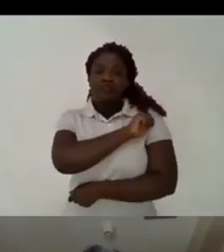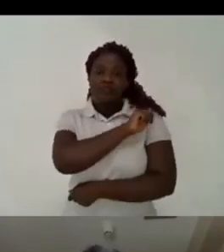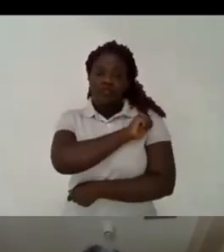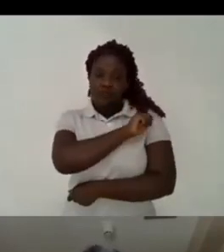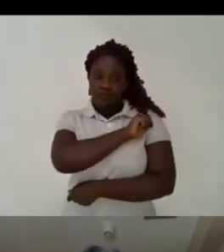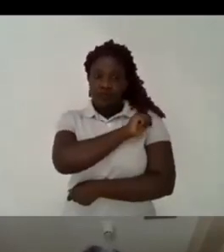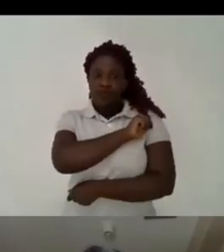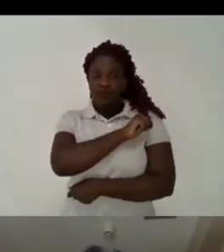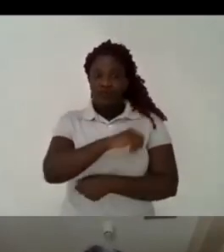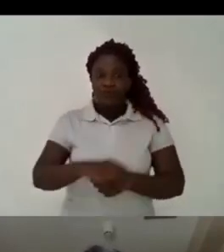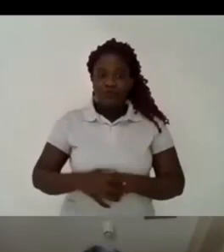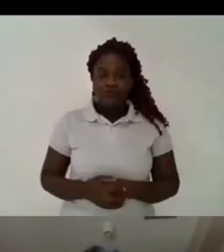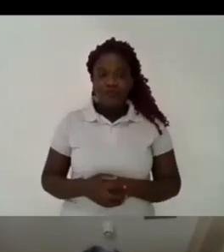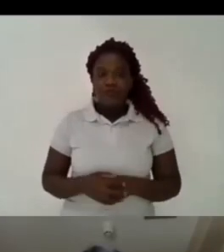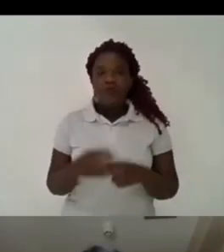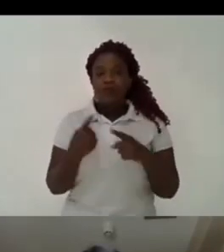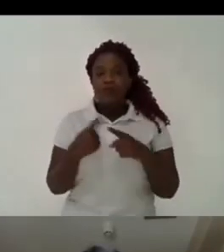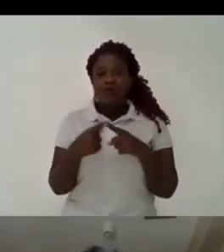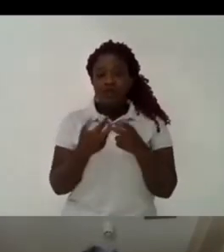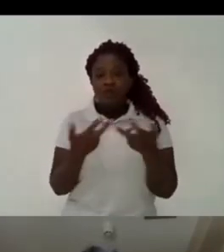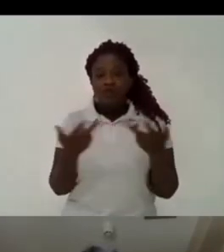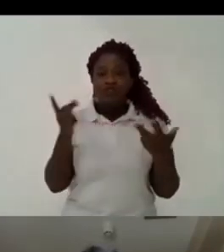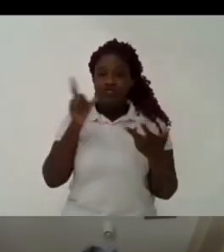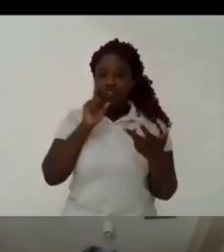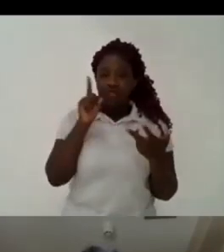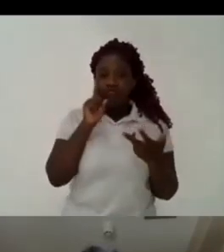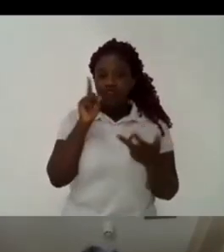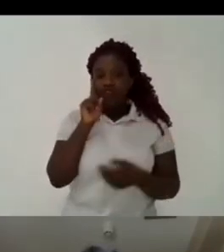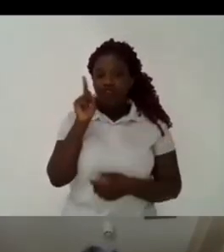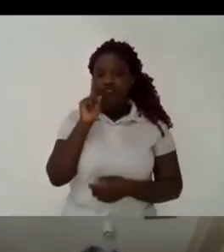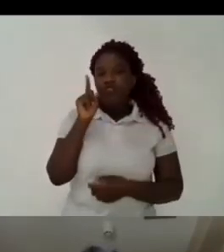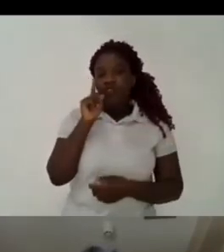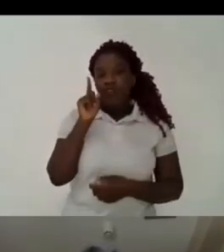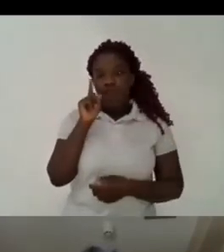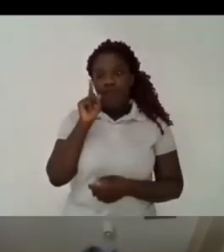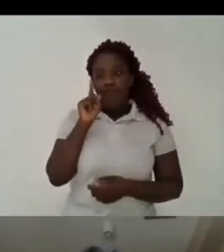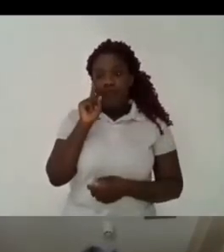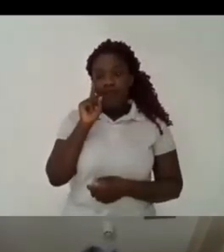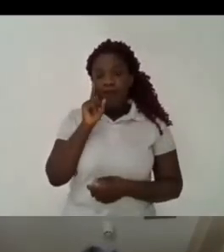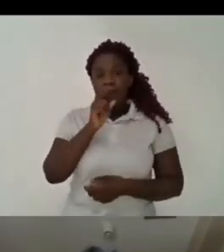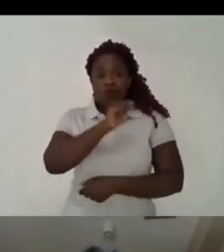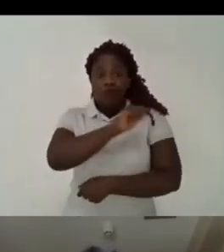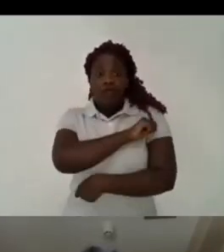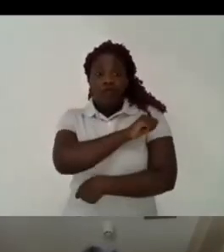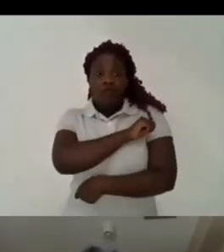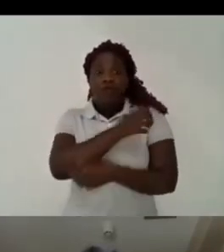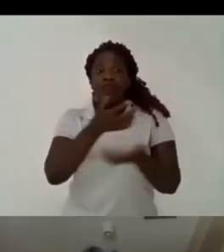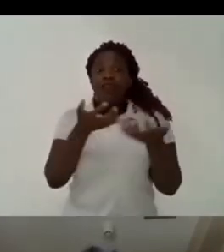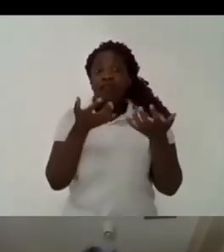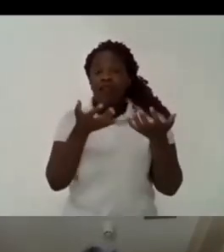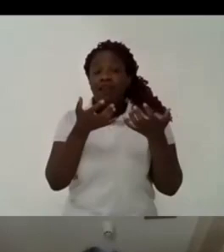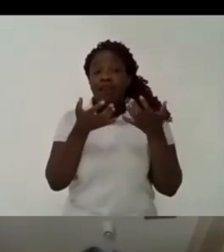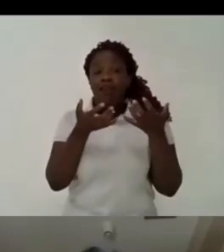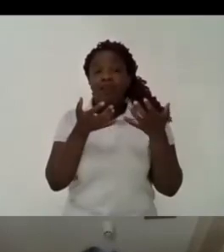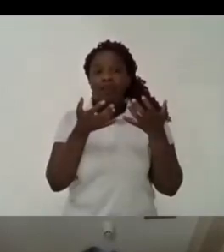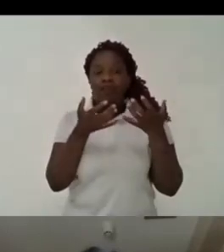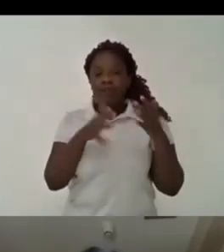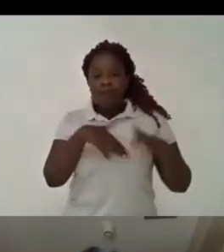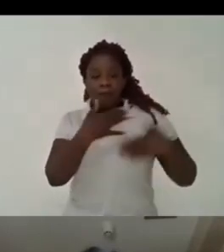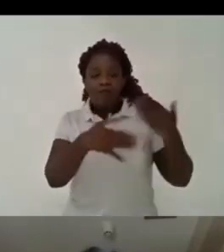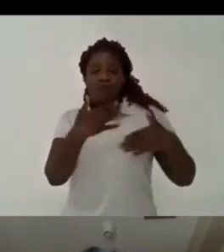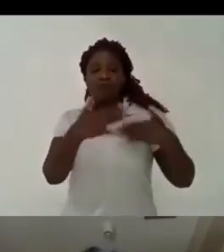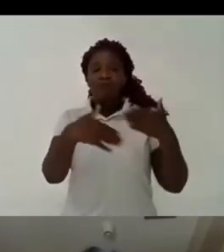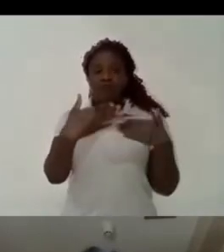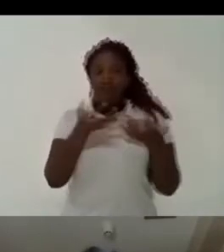but we still need on the other hand to involve the students more in issues like